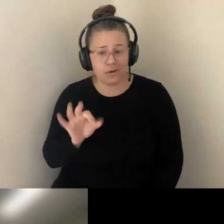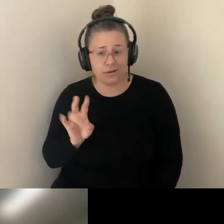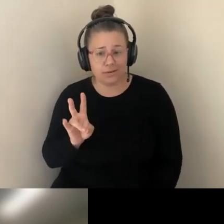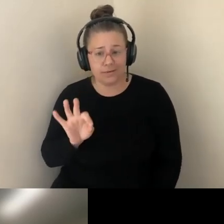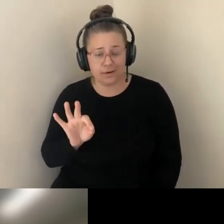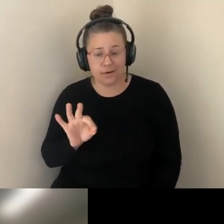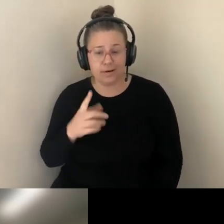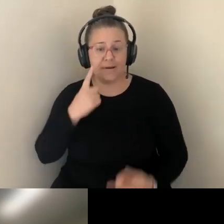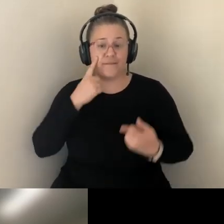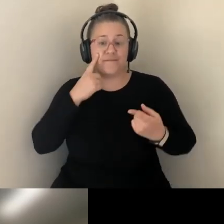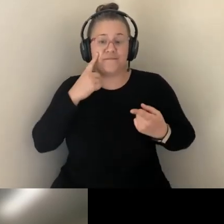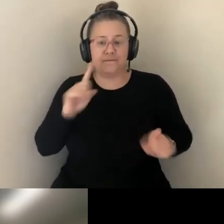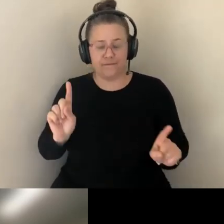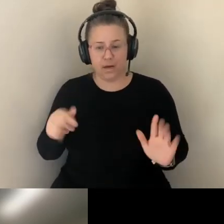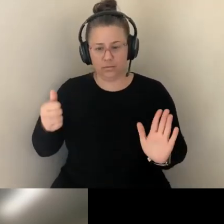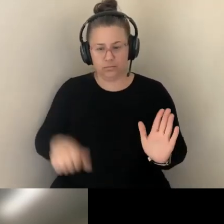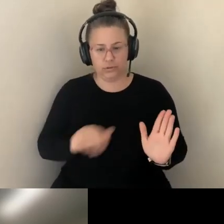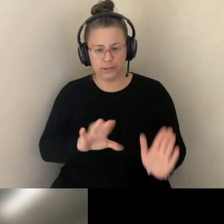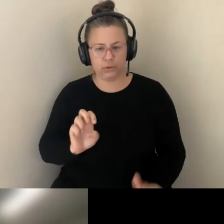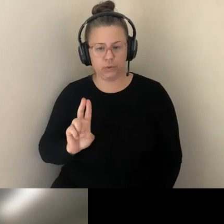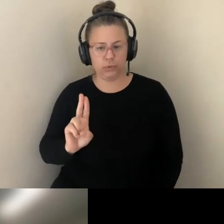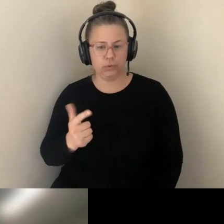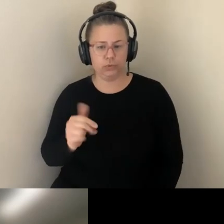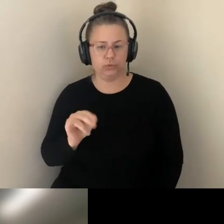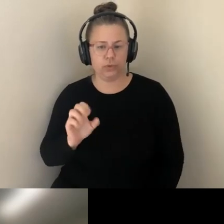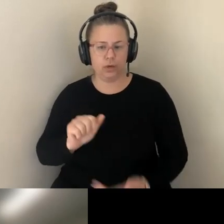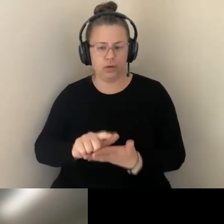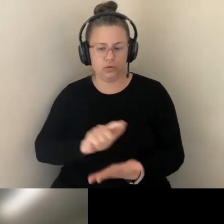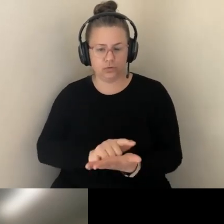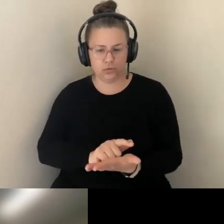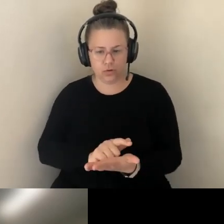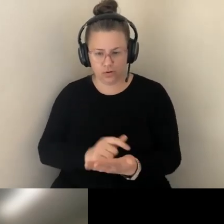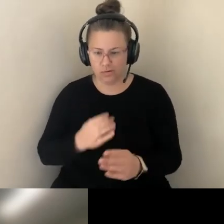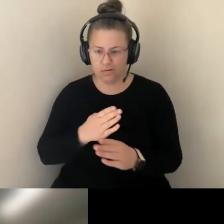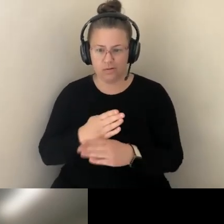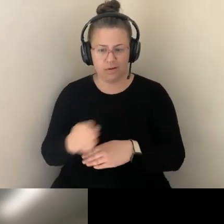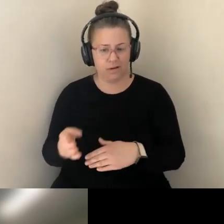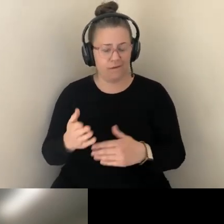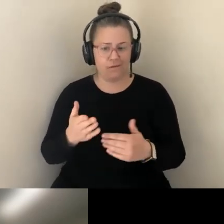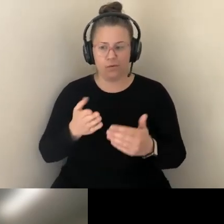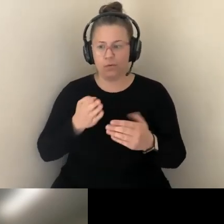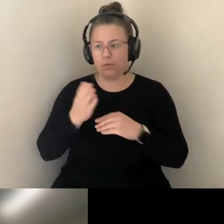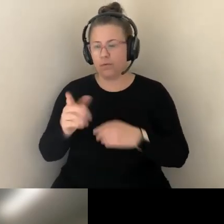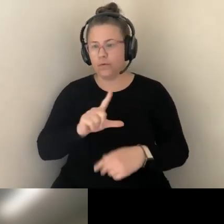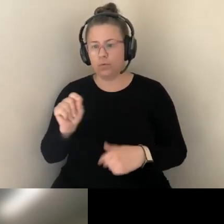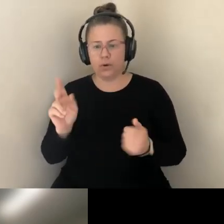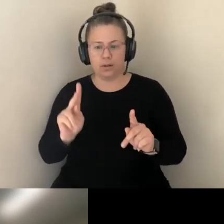PEOPLE HAD BEEN STERILIZED, ACCORDING TO BOTH DISABILITY AND RACIST IDEAS.